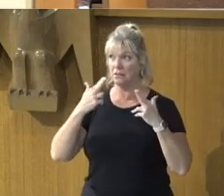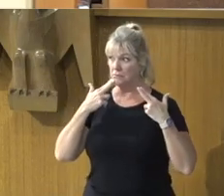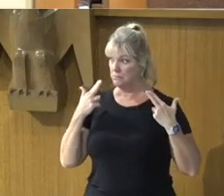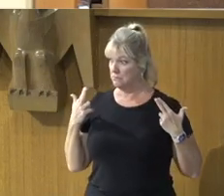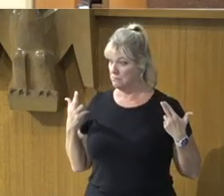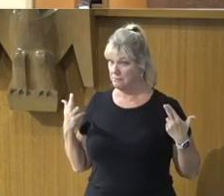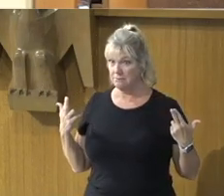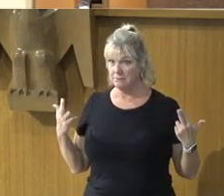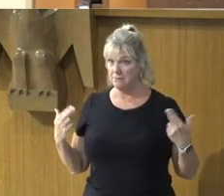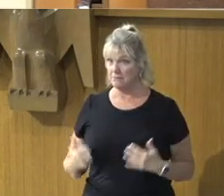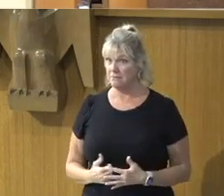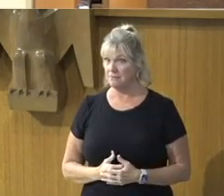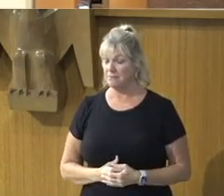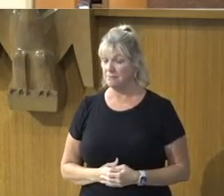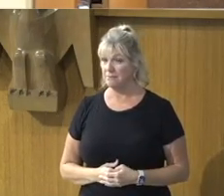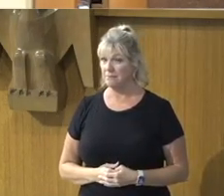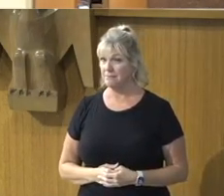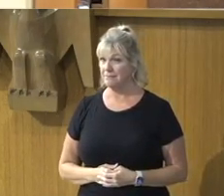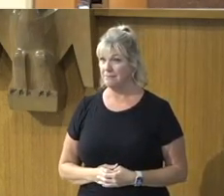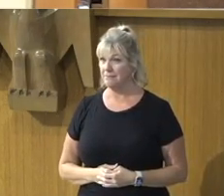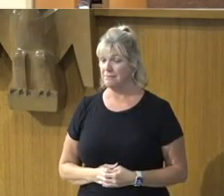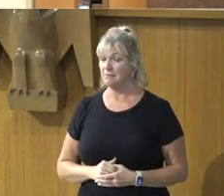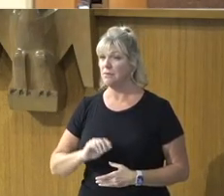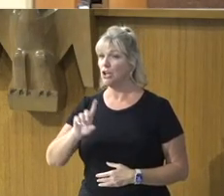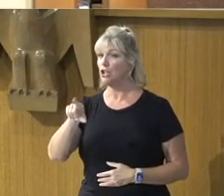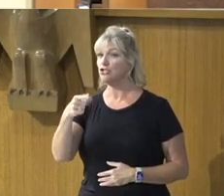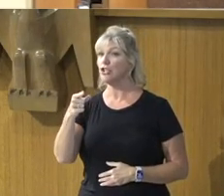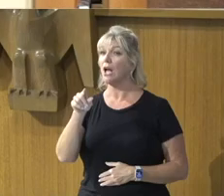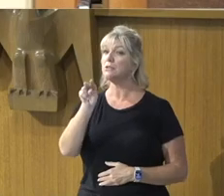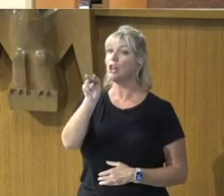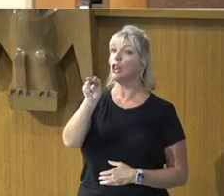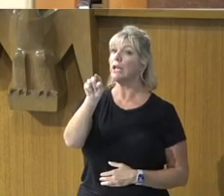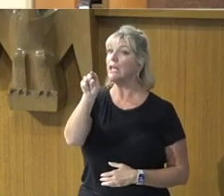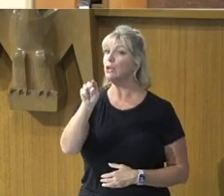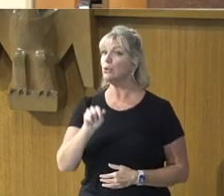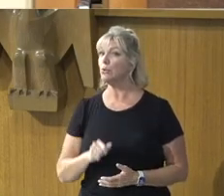Oh, Just looking at you, sir,